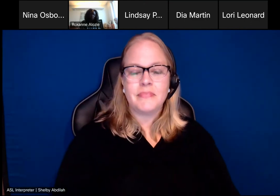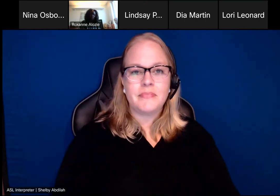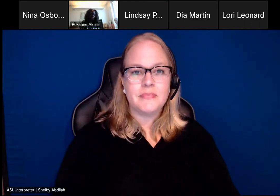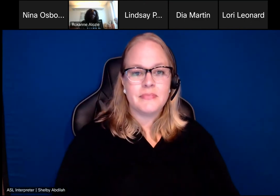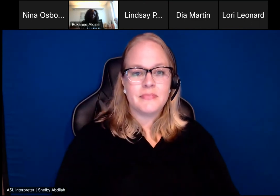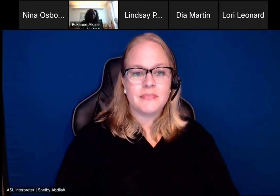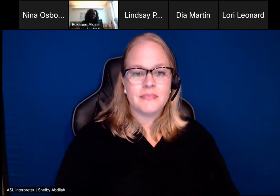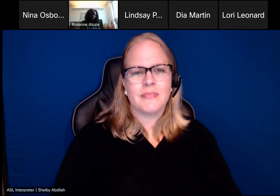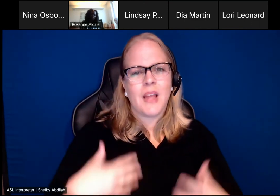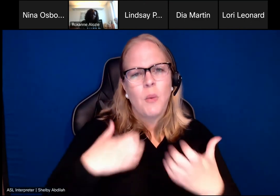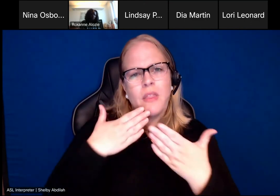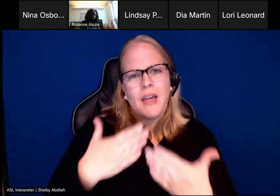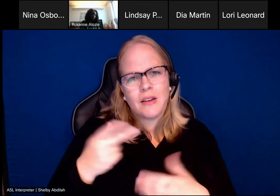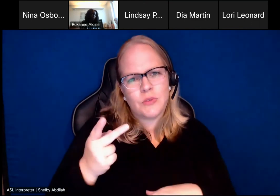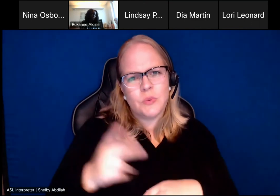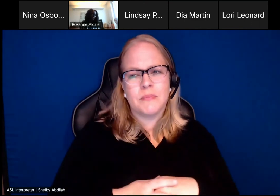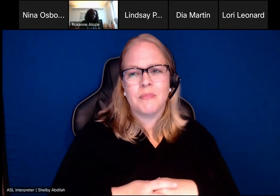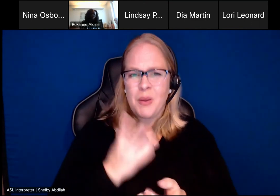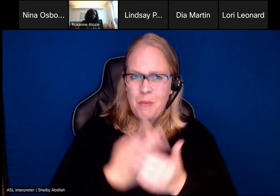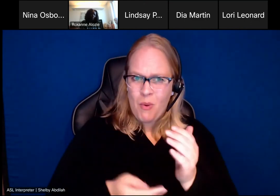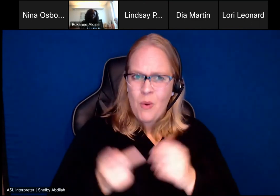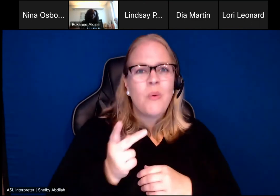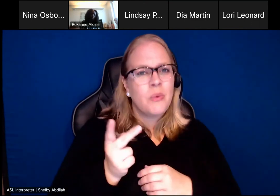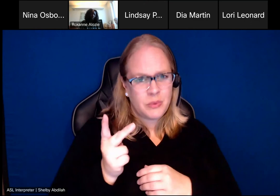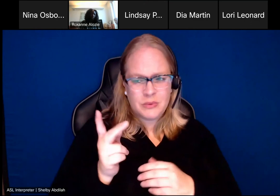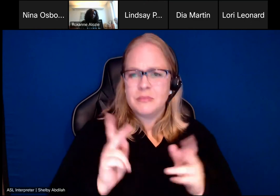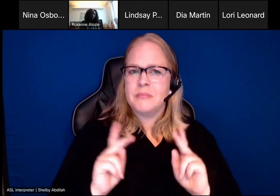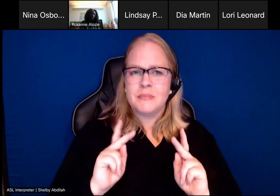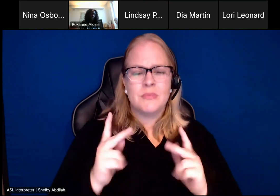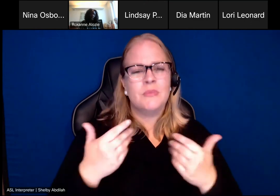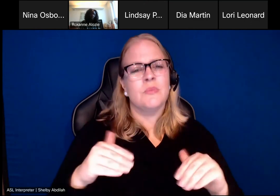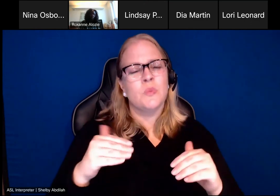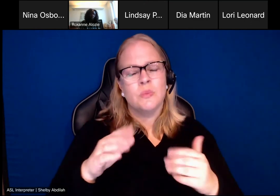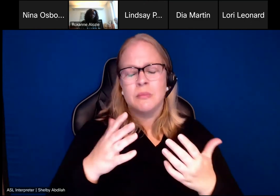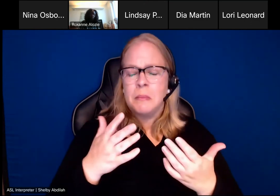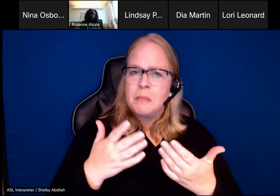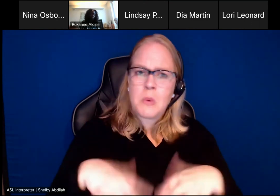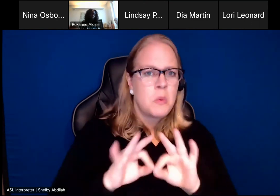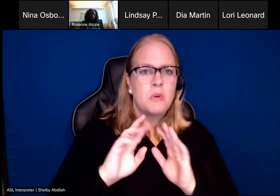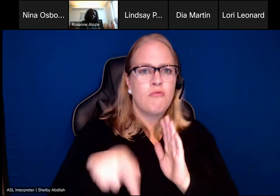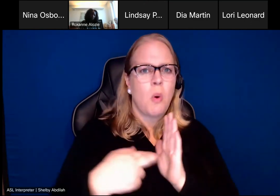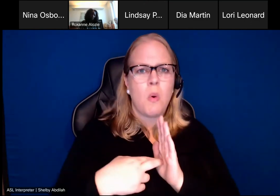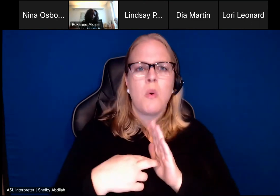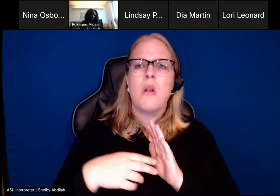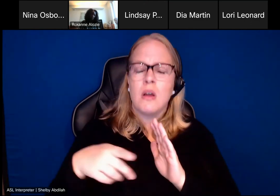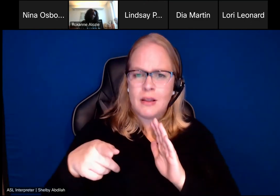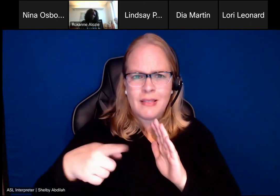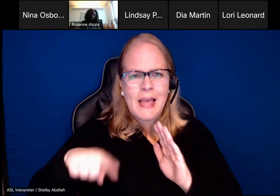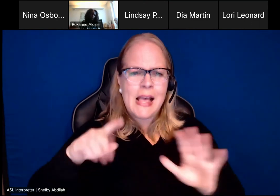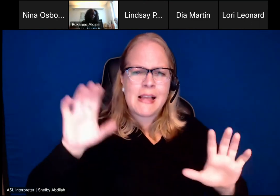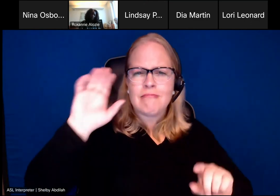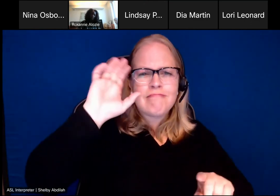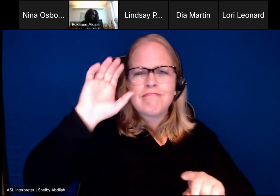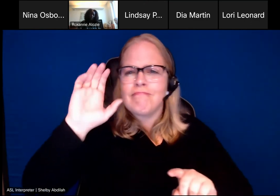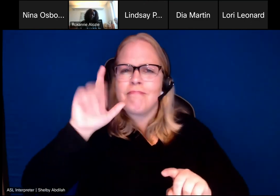And just thank you. So both of these individuals were kind of instrumental and looking at looking for individuals who could participate in this